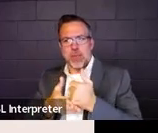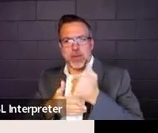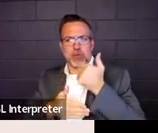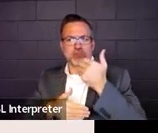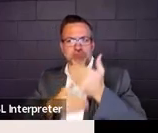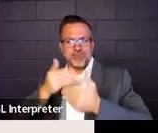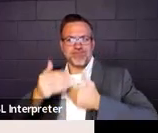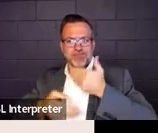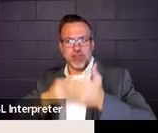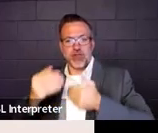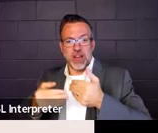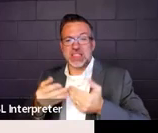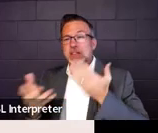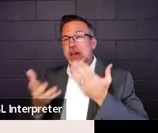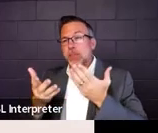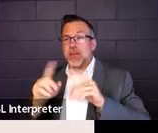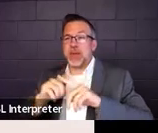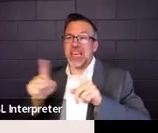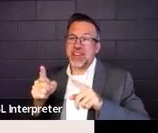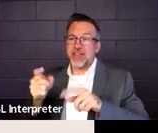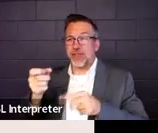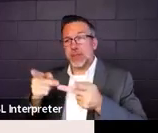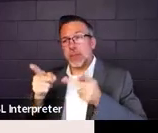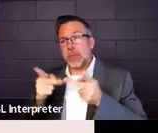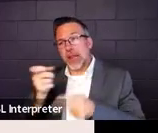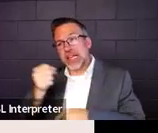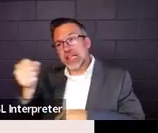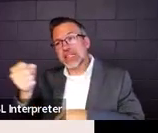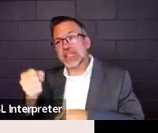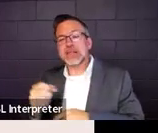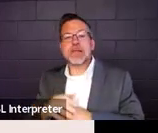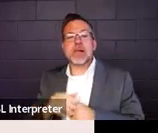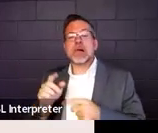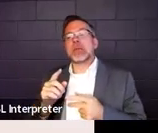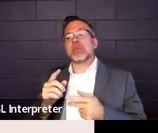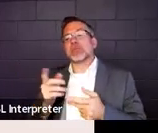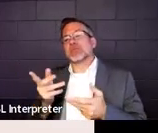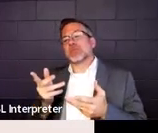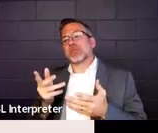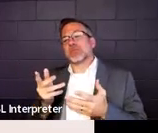talking about maybe a different placement or maybe not.